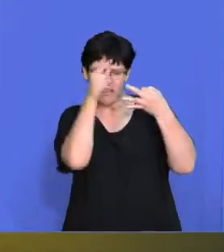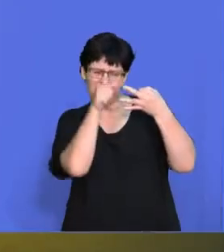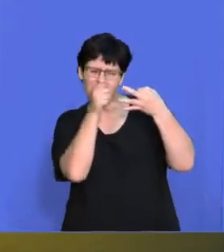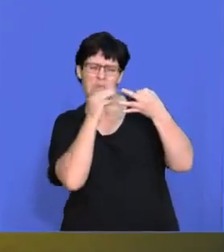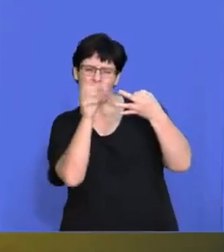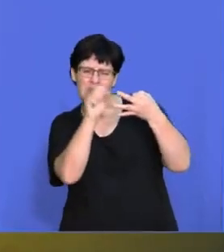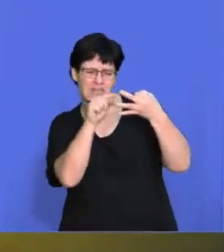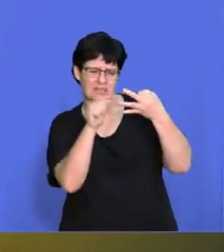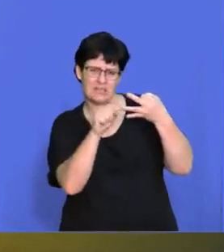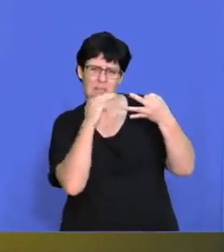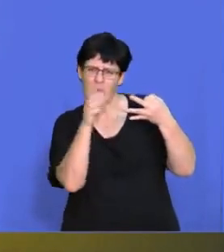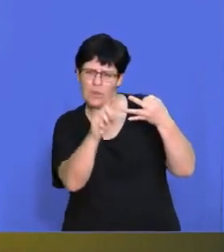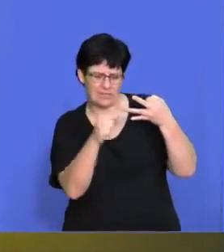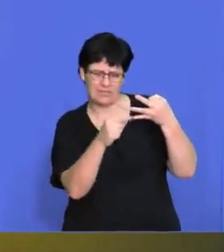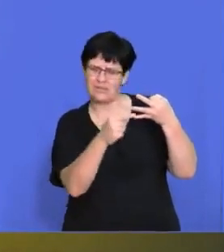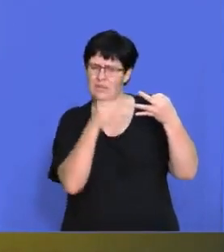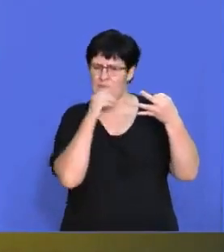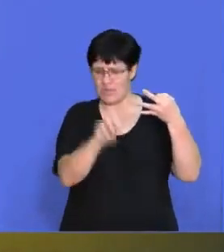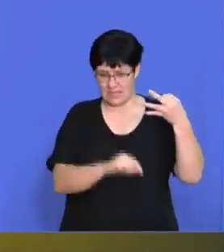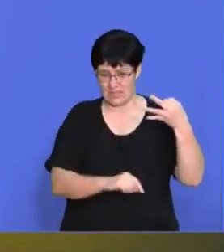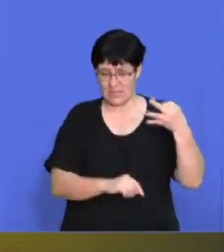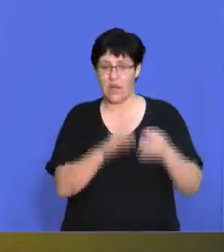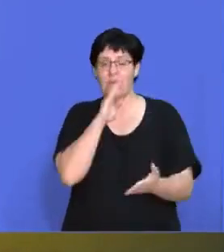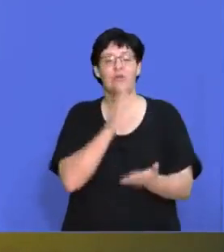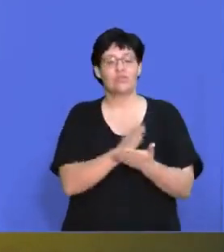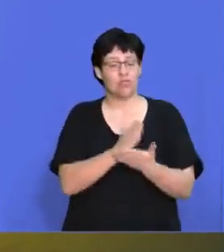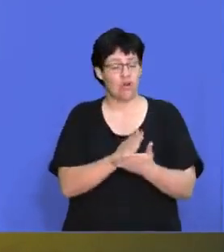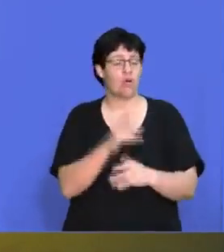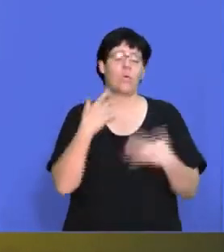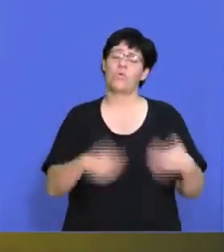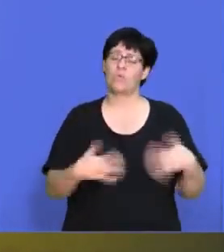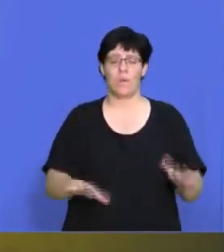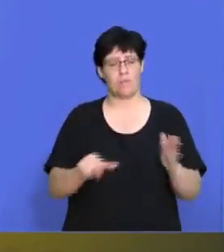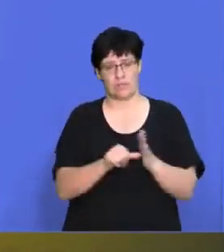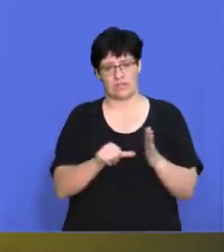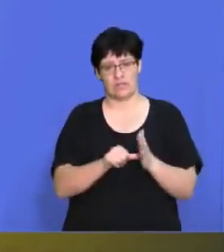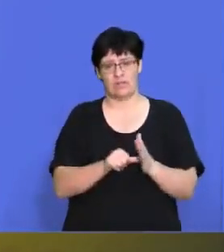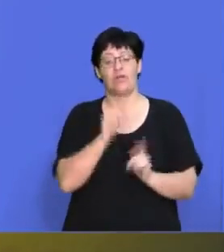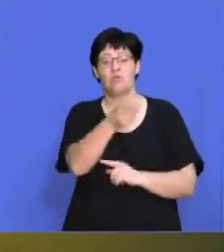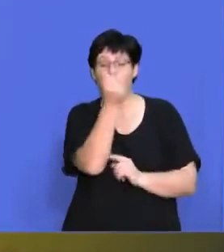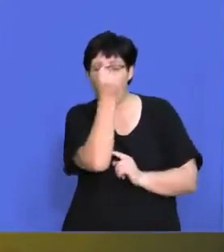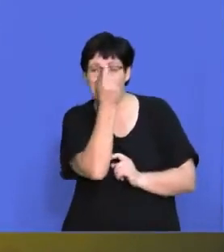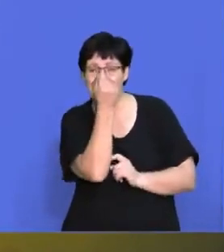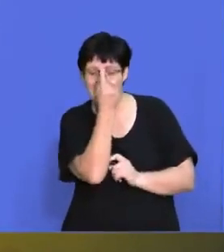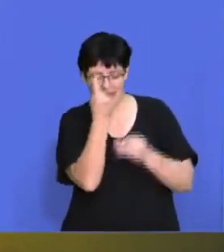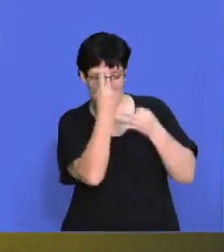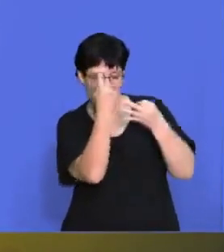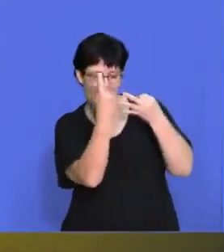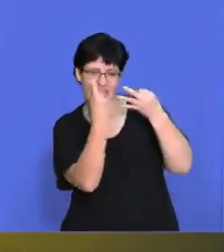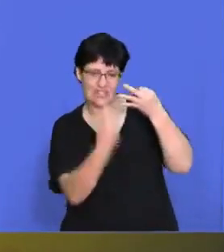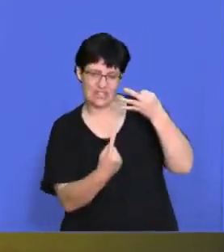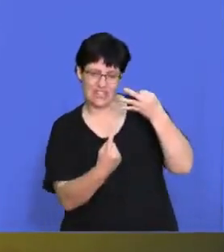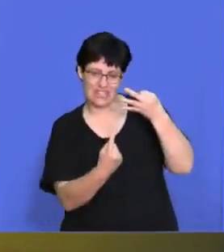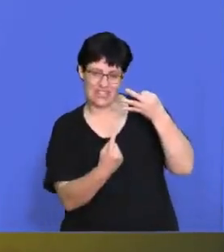different strategies that you can get, and also make sure, and I can't emphasise this enough, make sure you understand